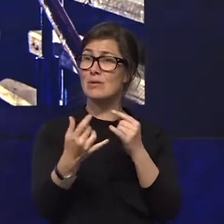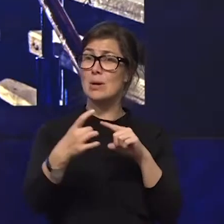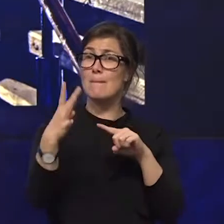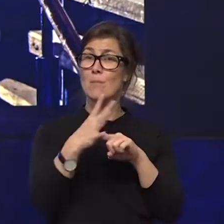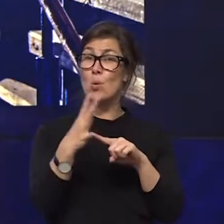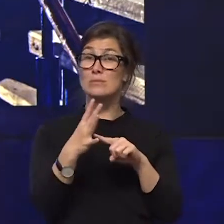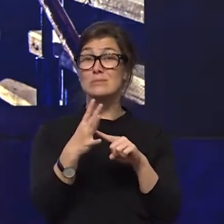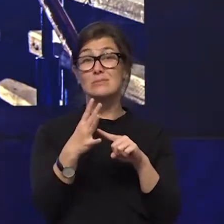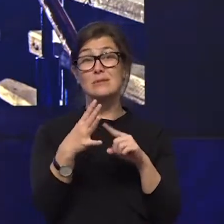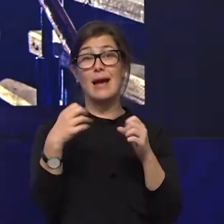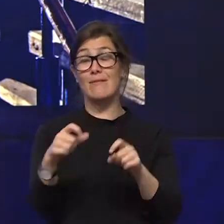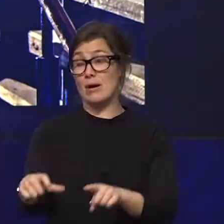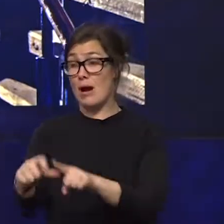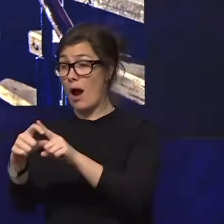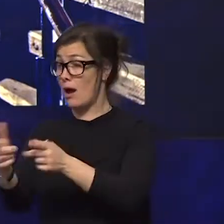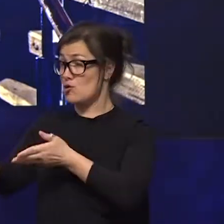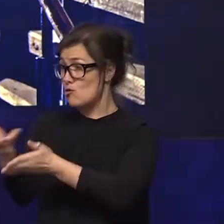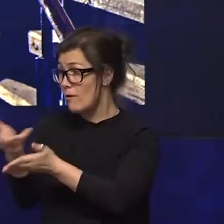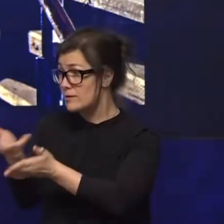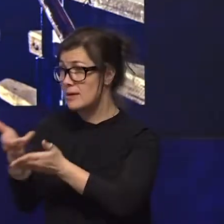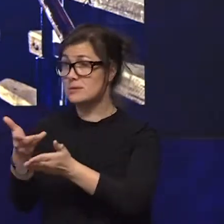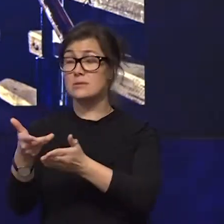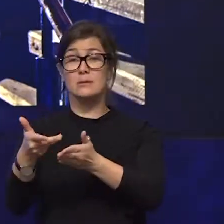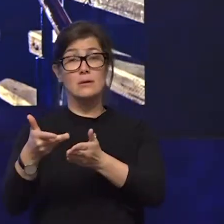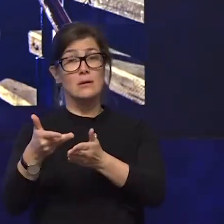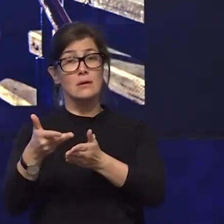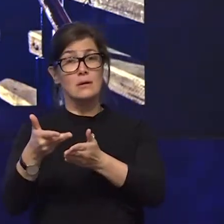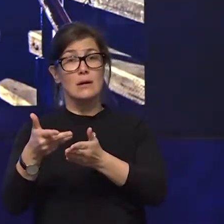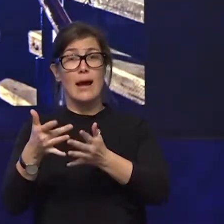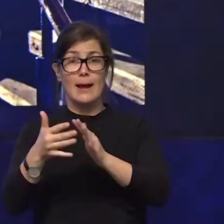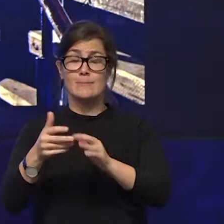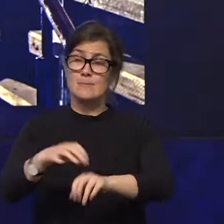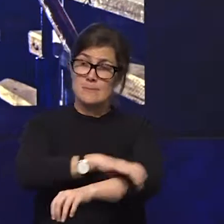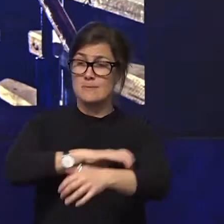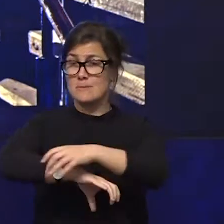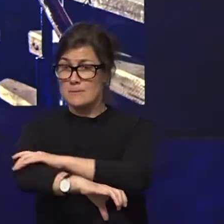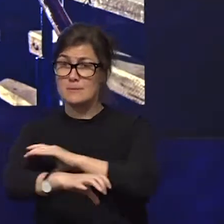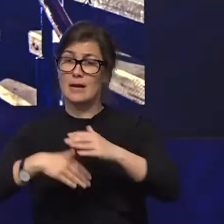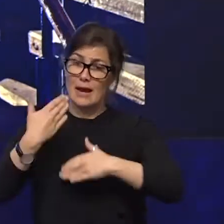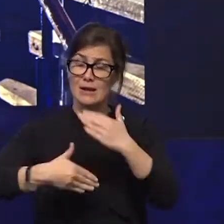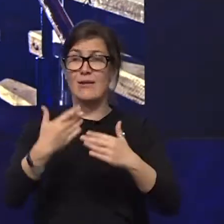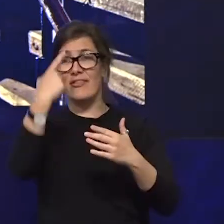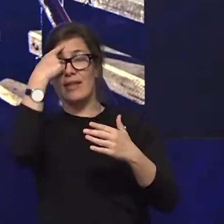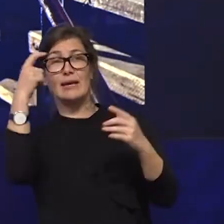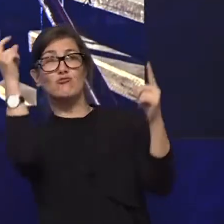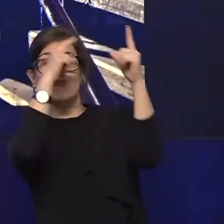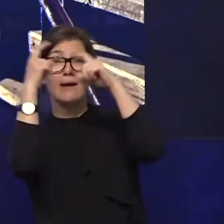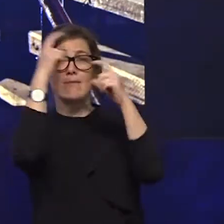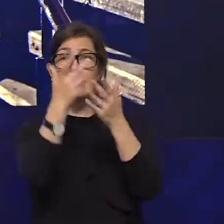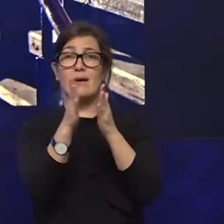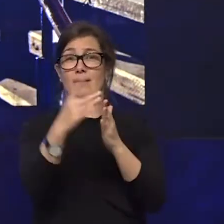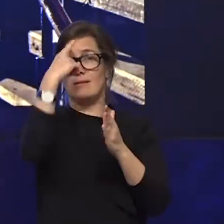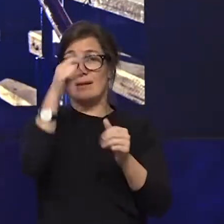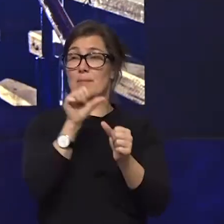and different conversations to really spark our continued energy and creativity towards better